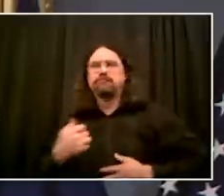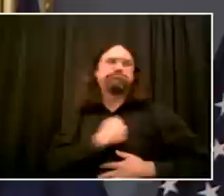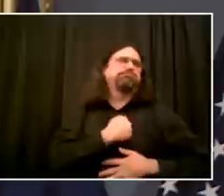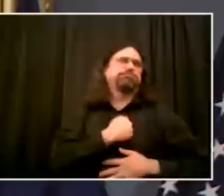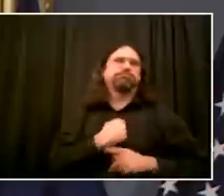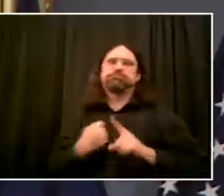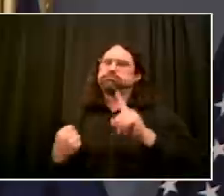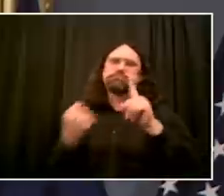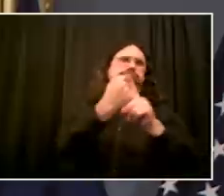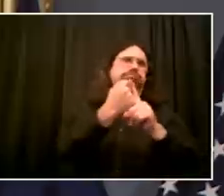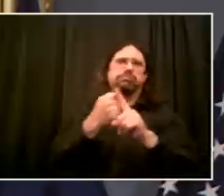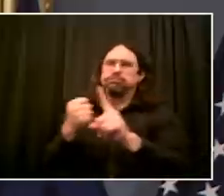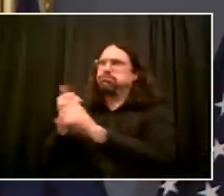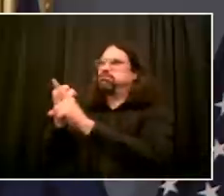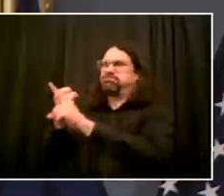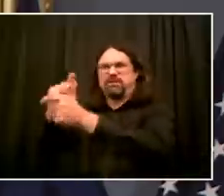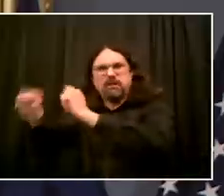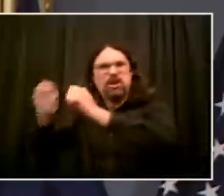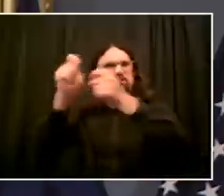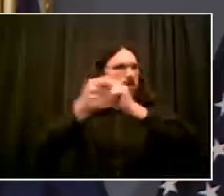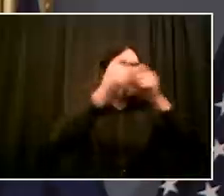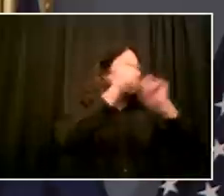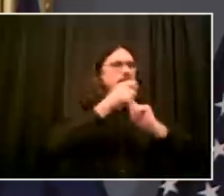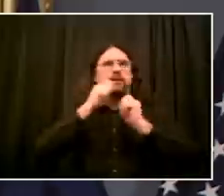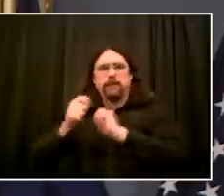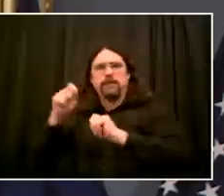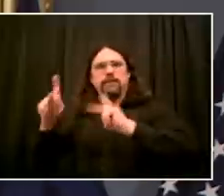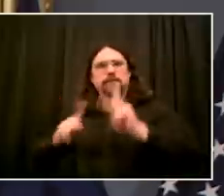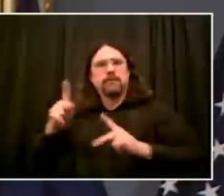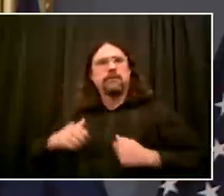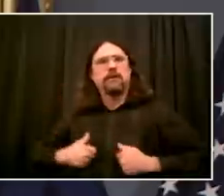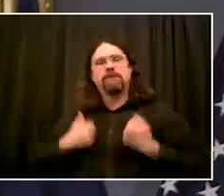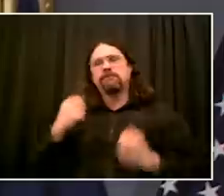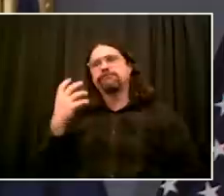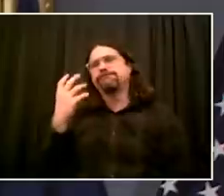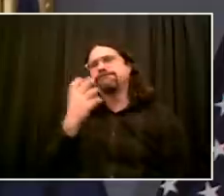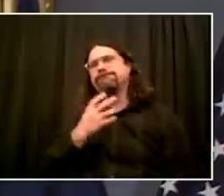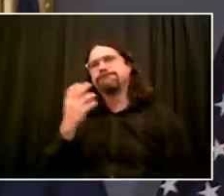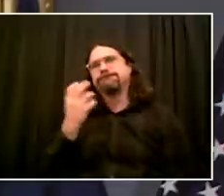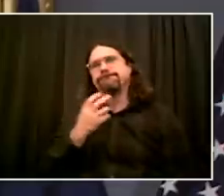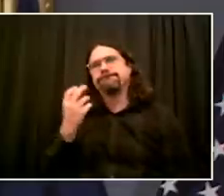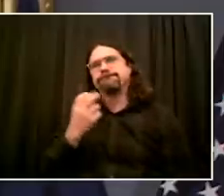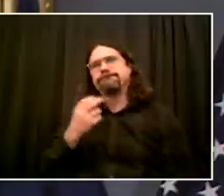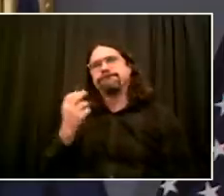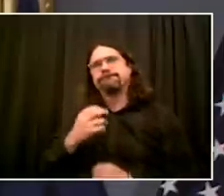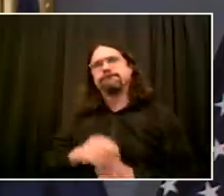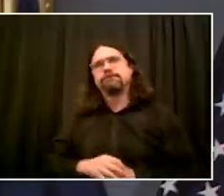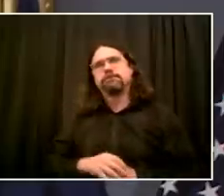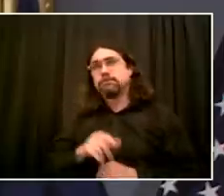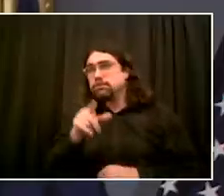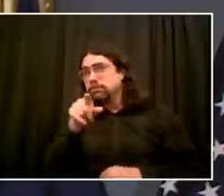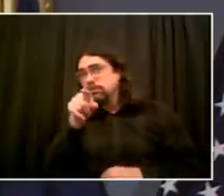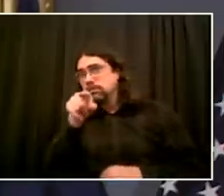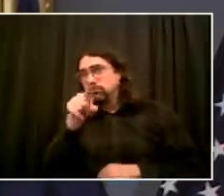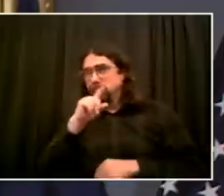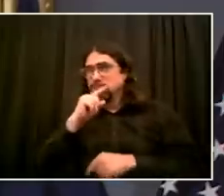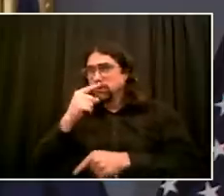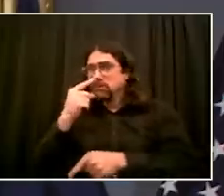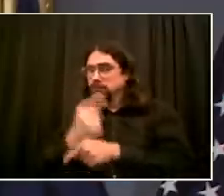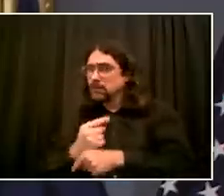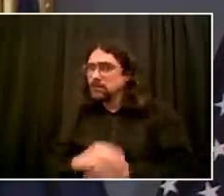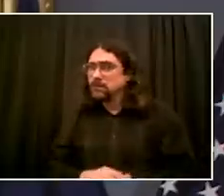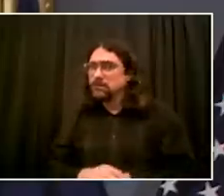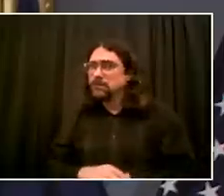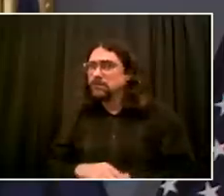say that is, think, Todd, you are absolutely pointing out that you have all the frustrations about injustice combined with the